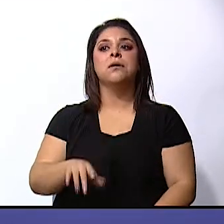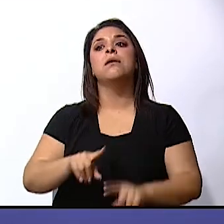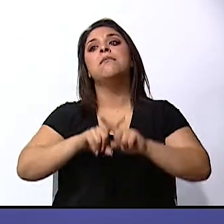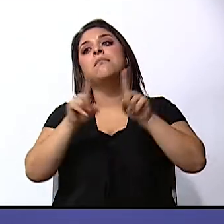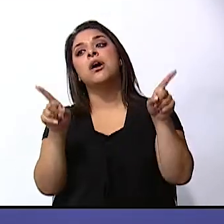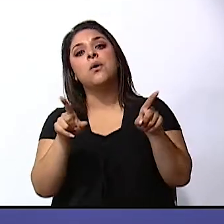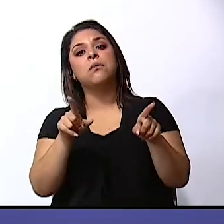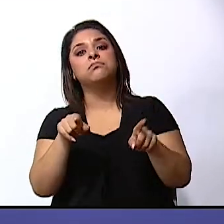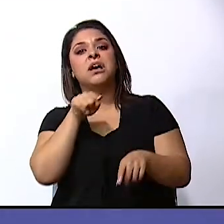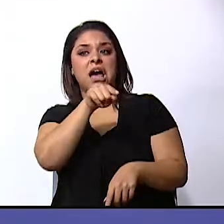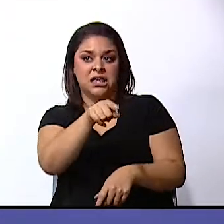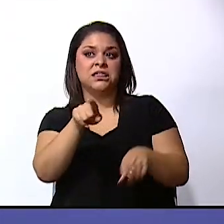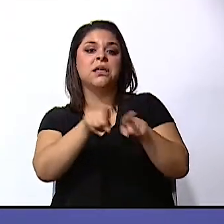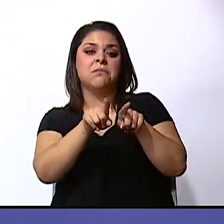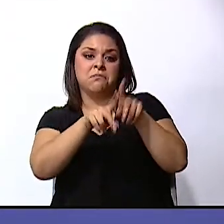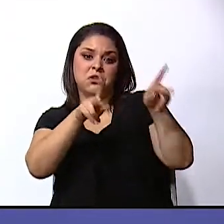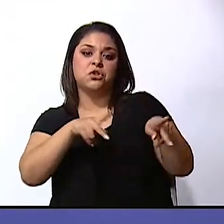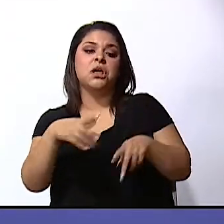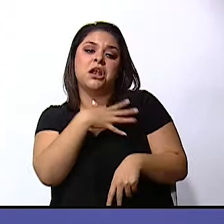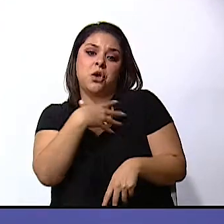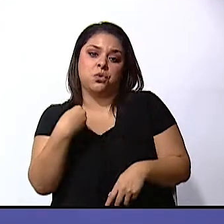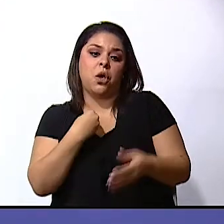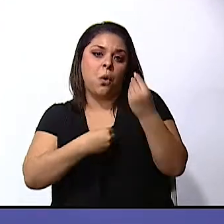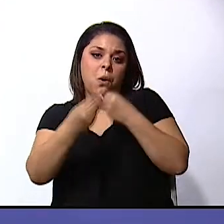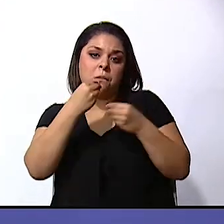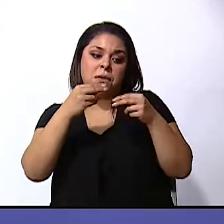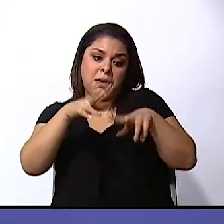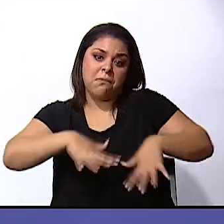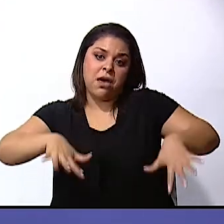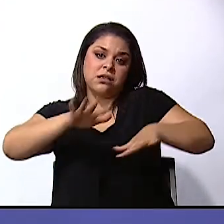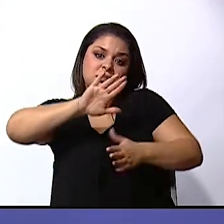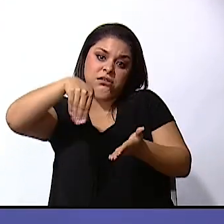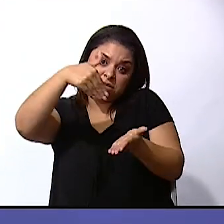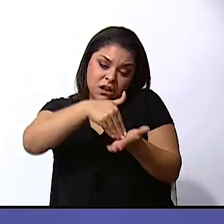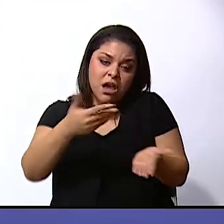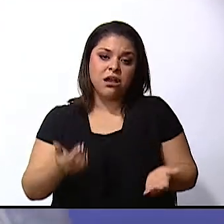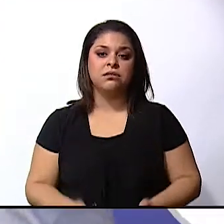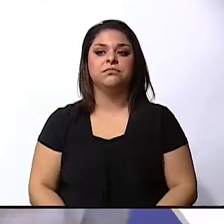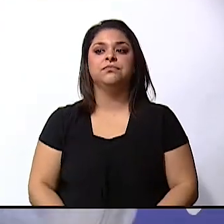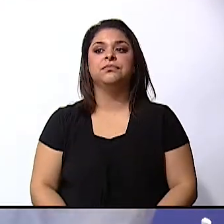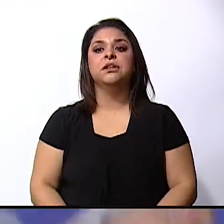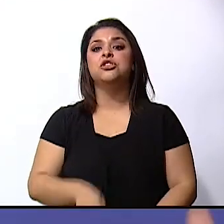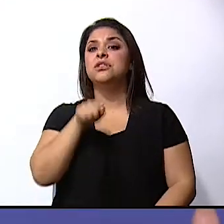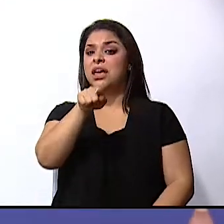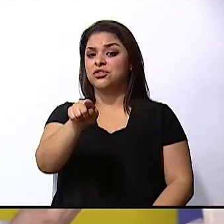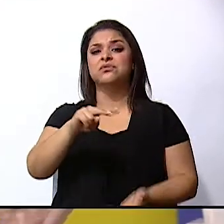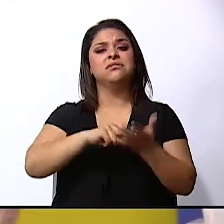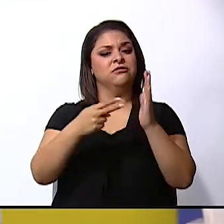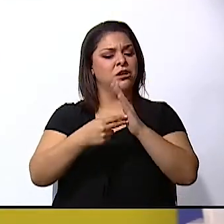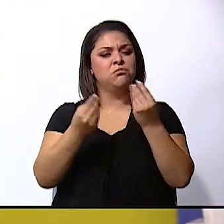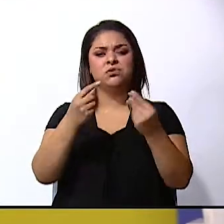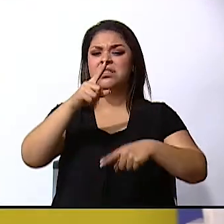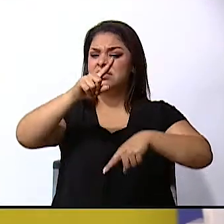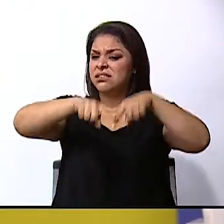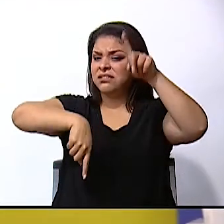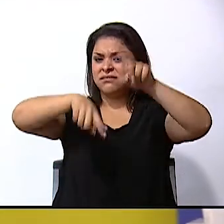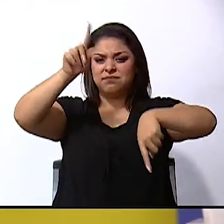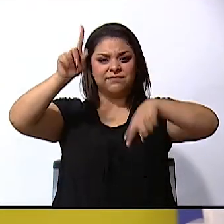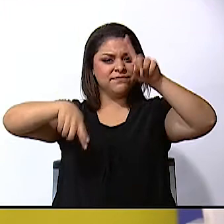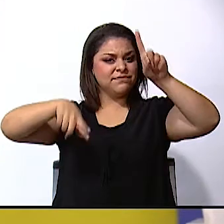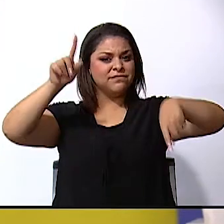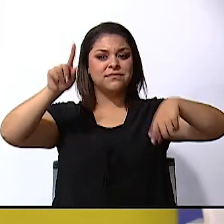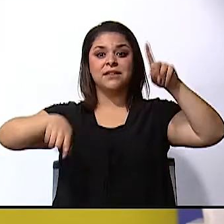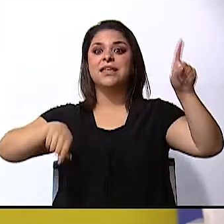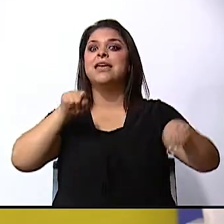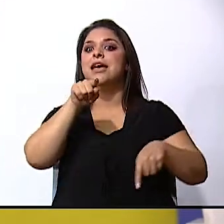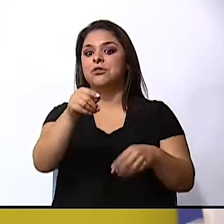the valley central the best of all of this is that when there is more diversity there are more interesting